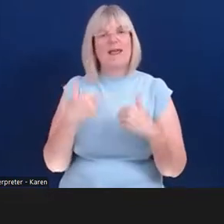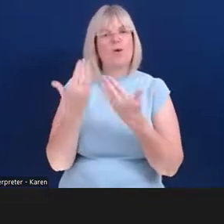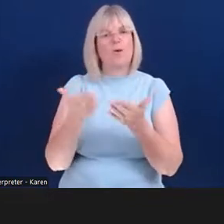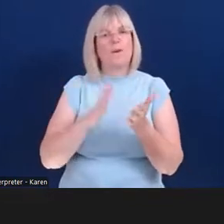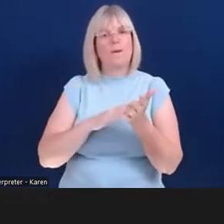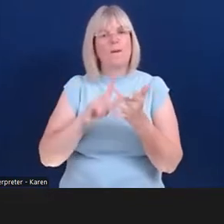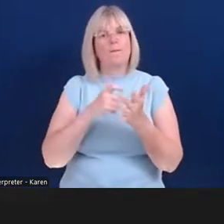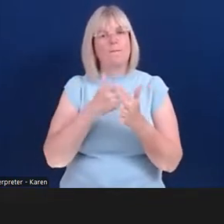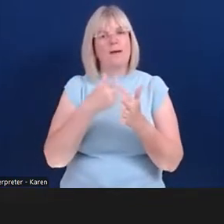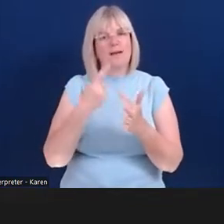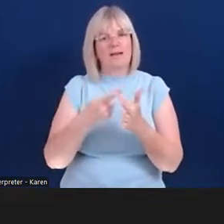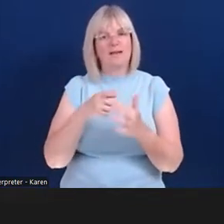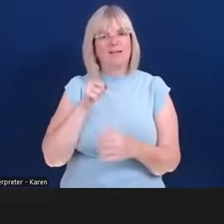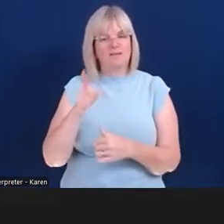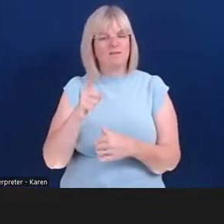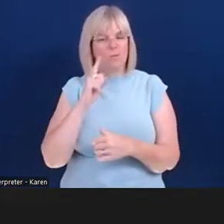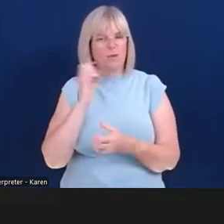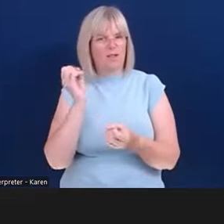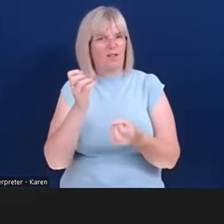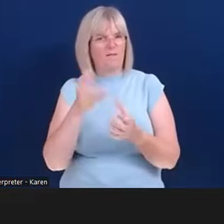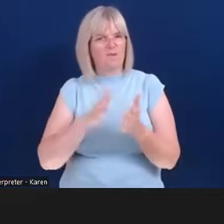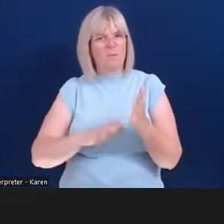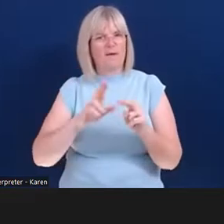FSP please.